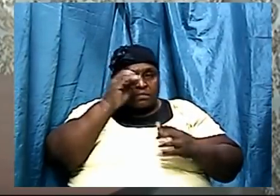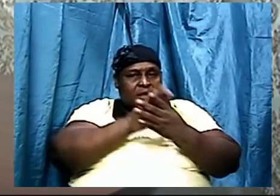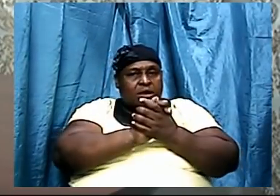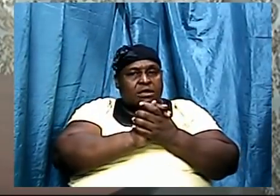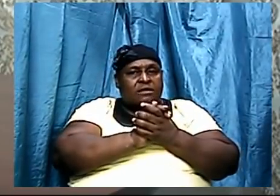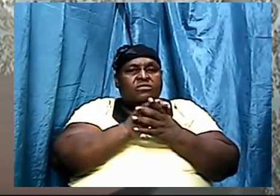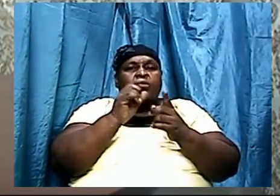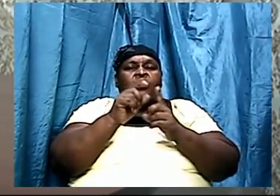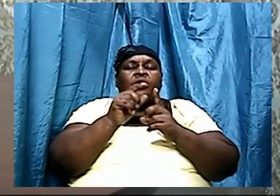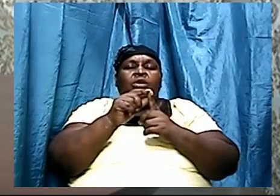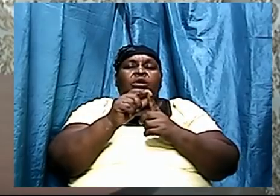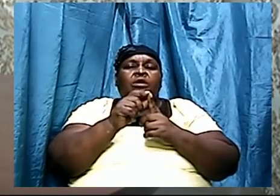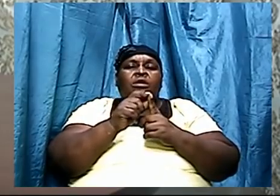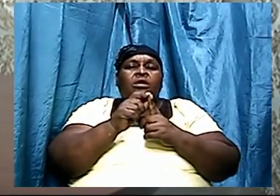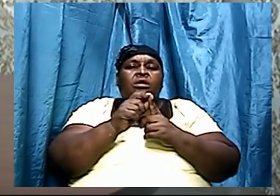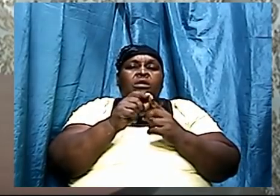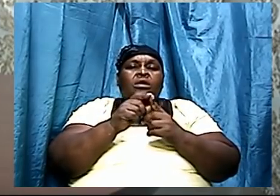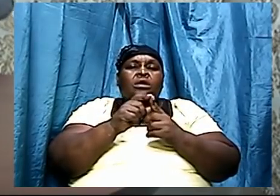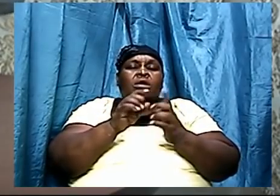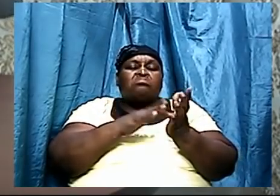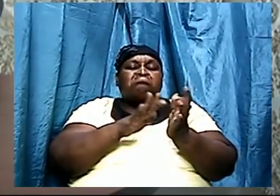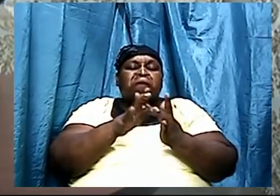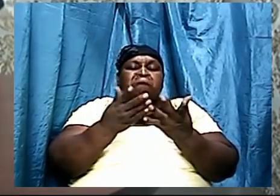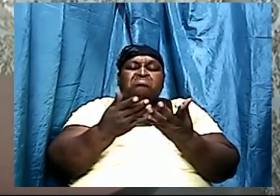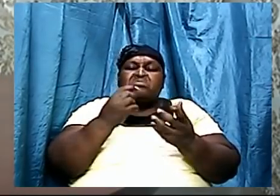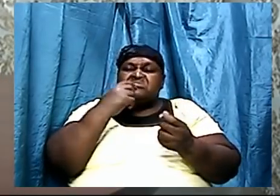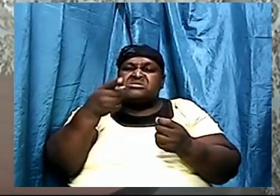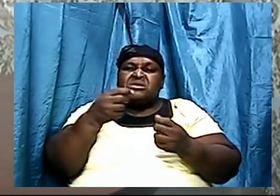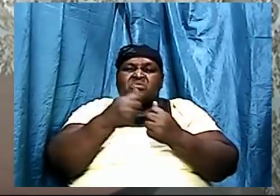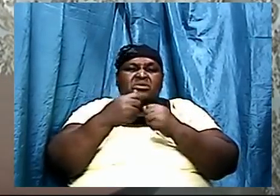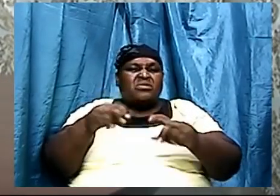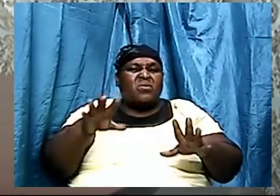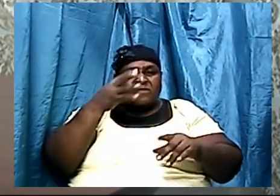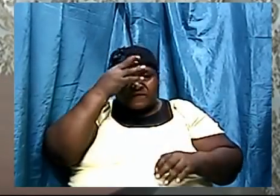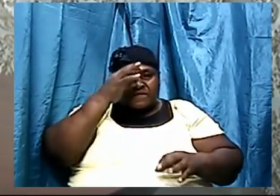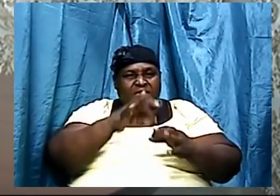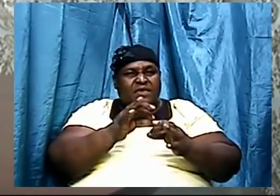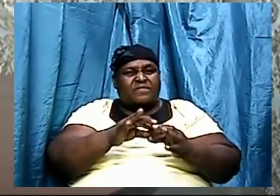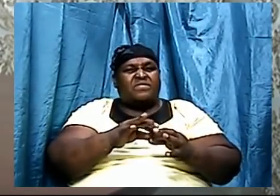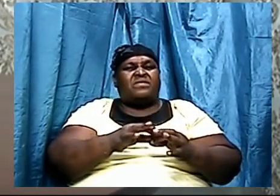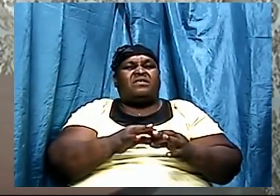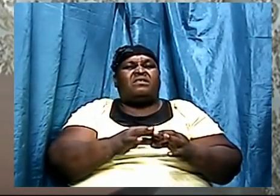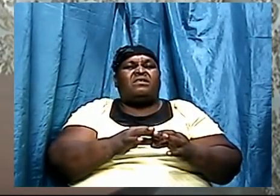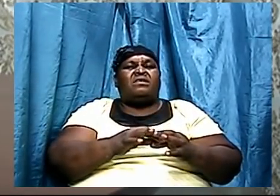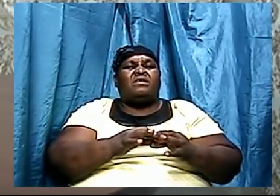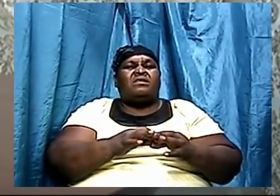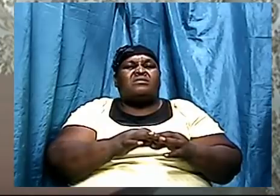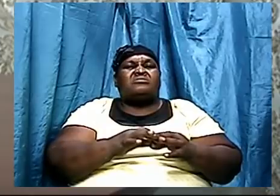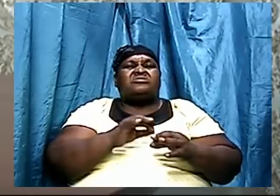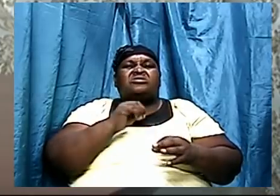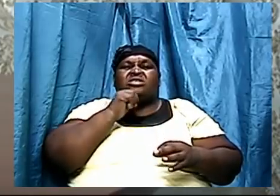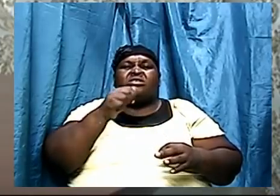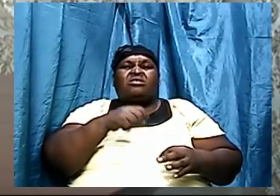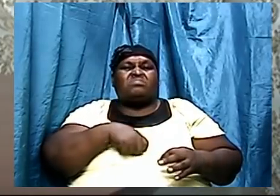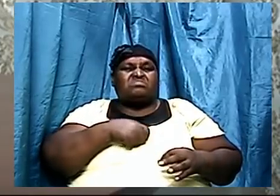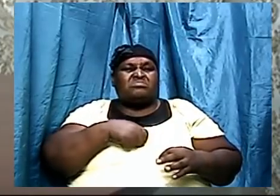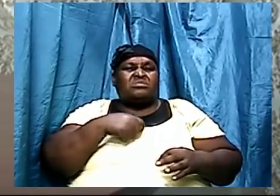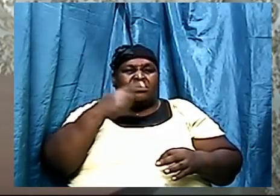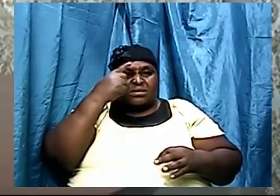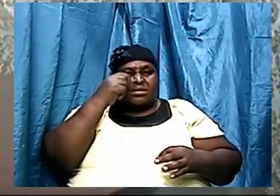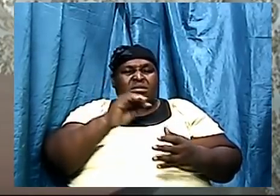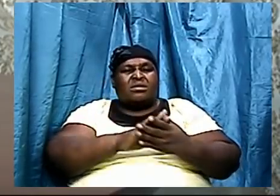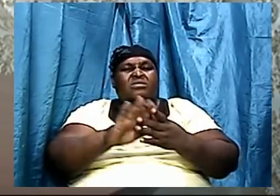God and I said before God does leave it clumsily but God give us the evidence that we can trust